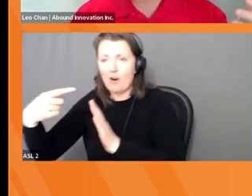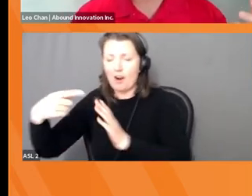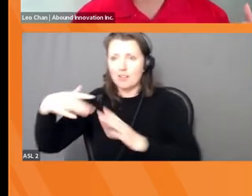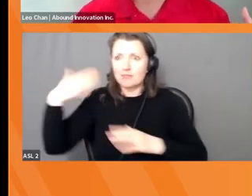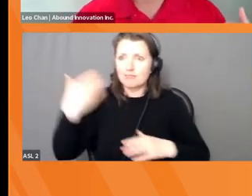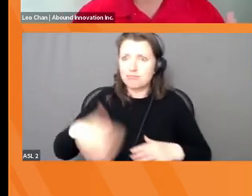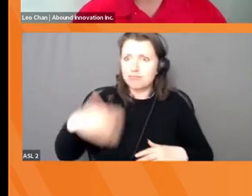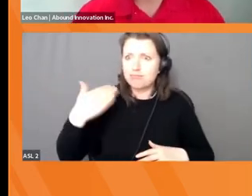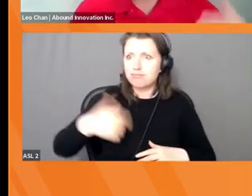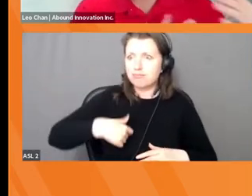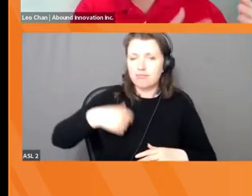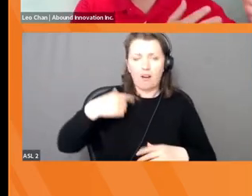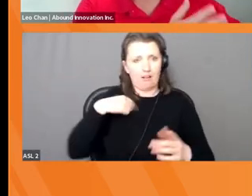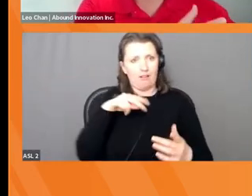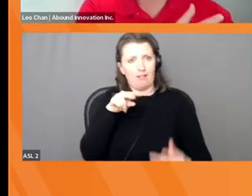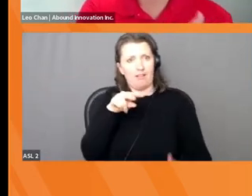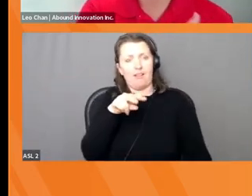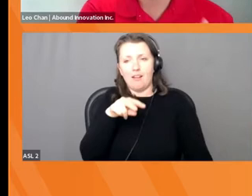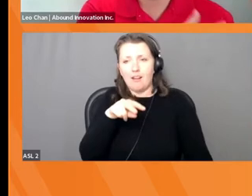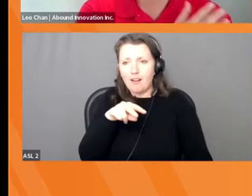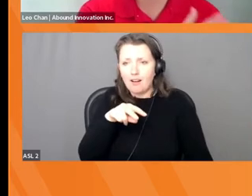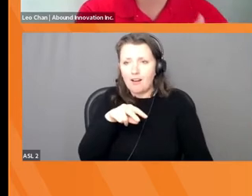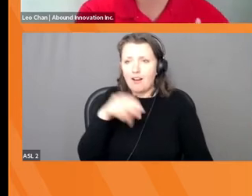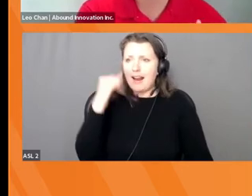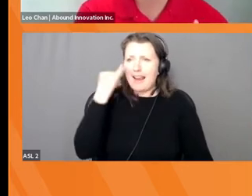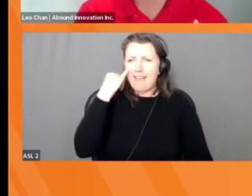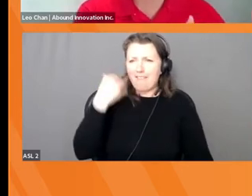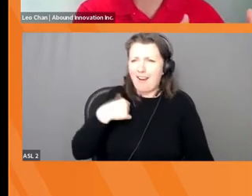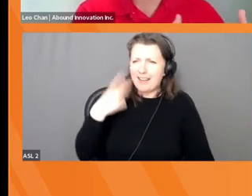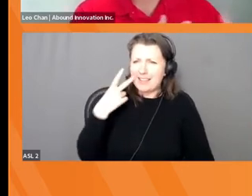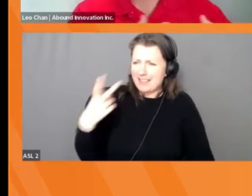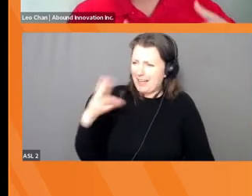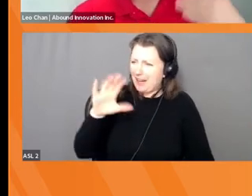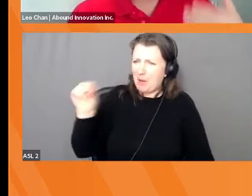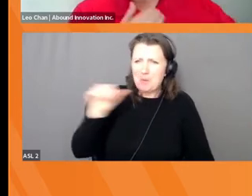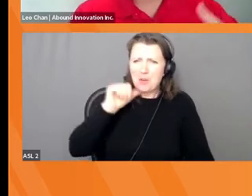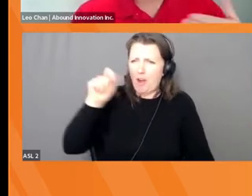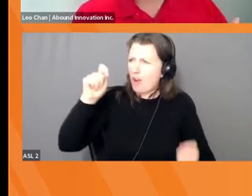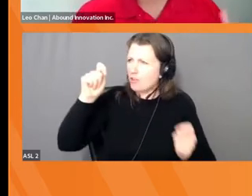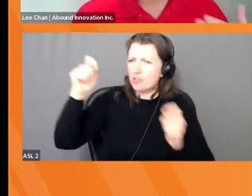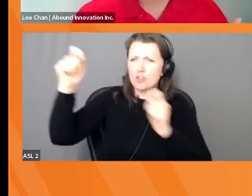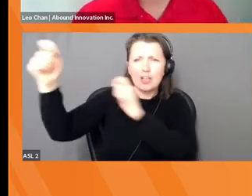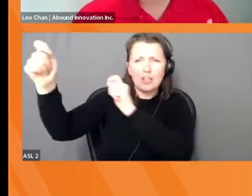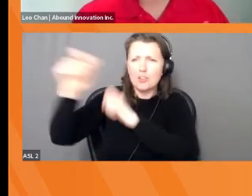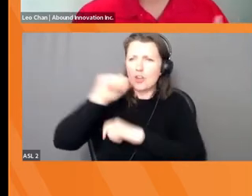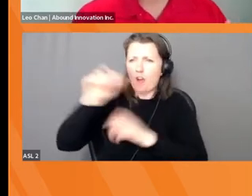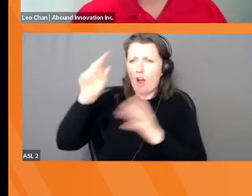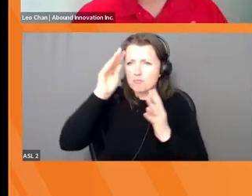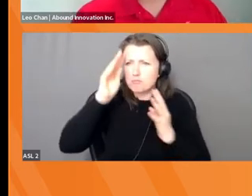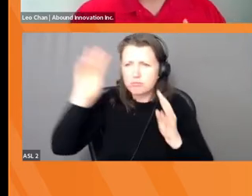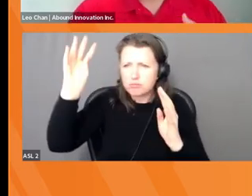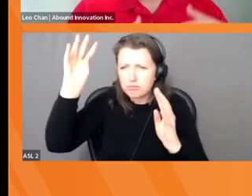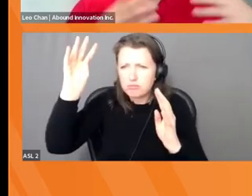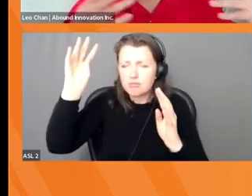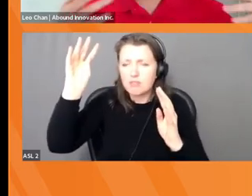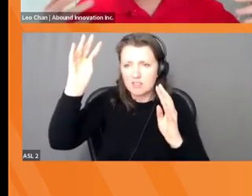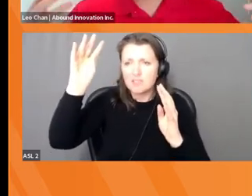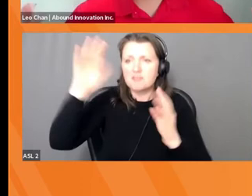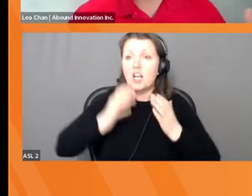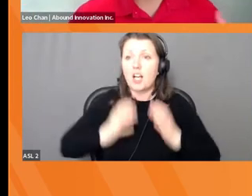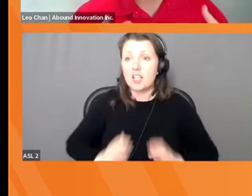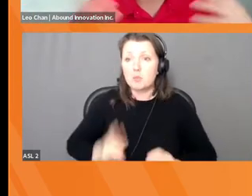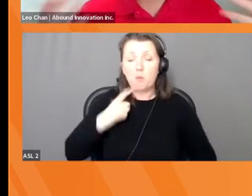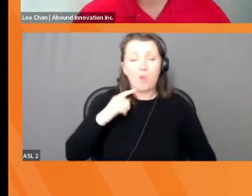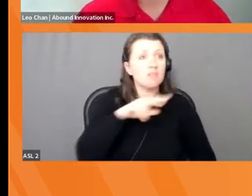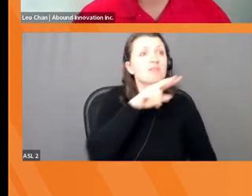I'm like, oh, there's something wrong, right? I'm going to go to the company that can deliver really, really fast. So we want to be able to stay relevant to our customers in the in